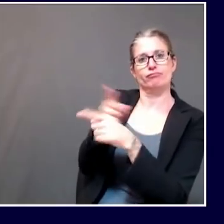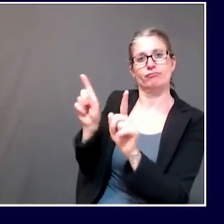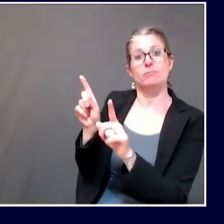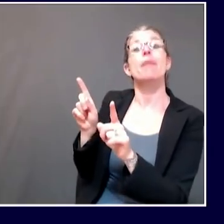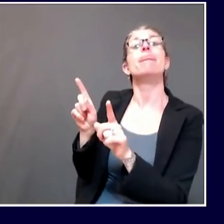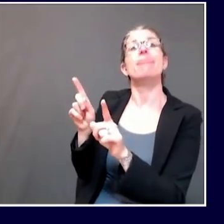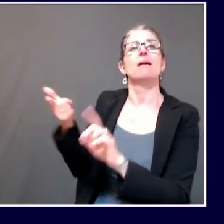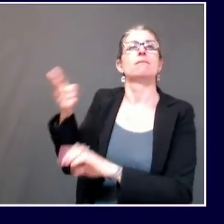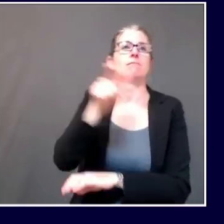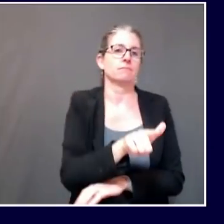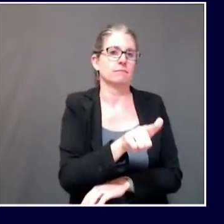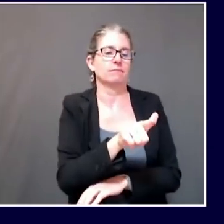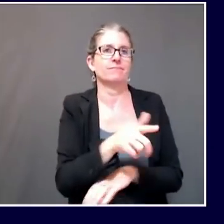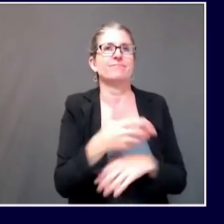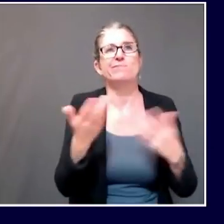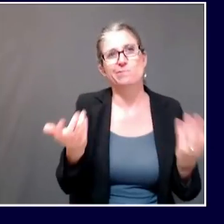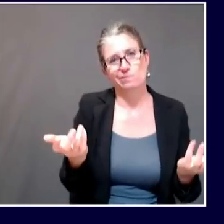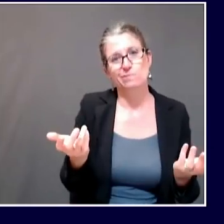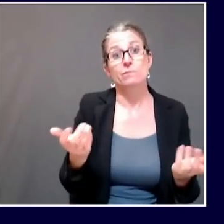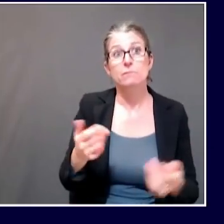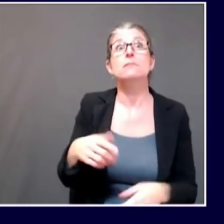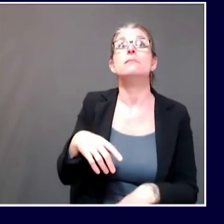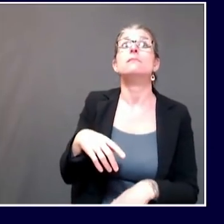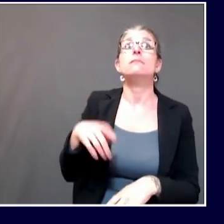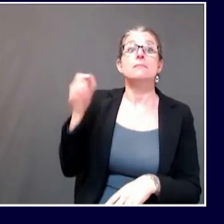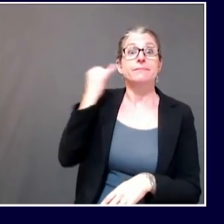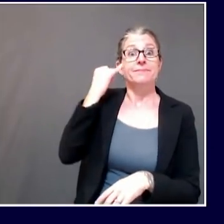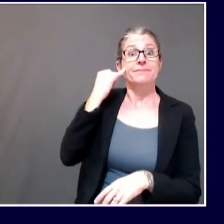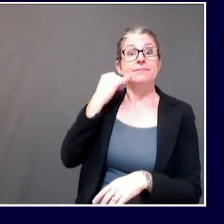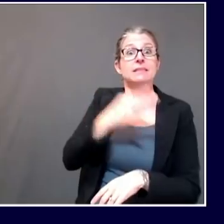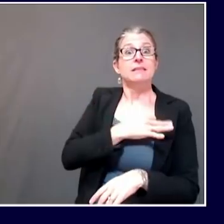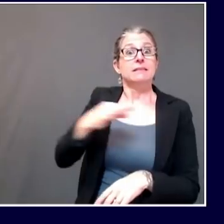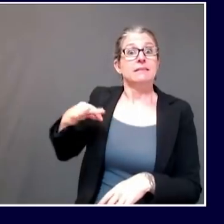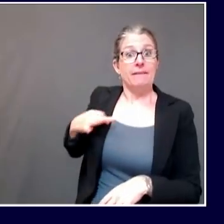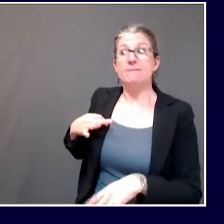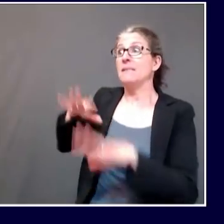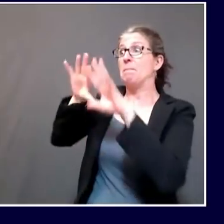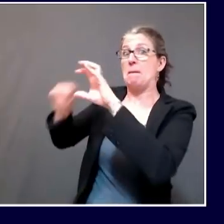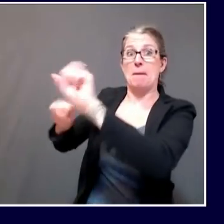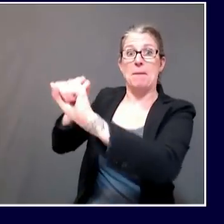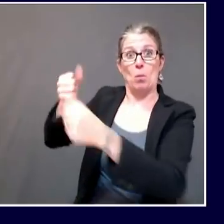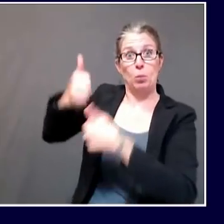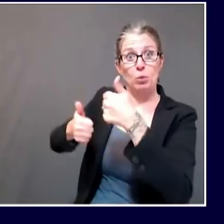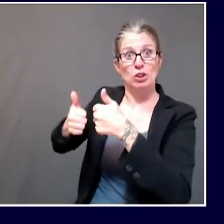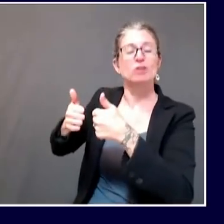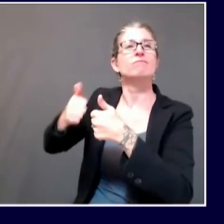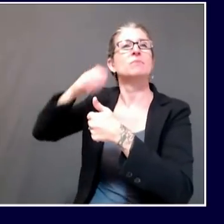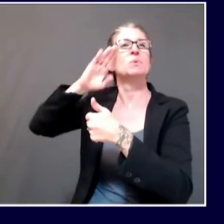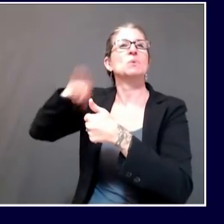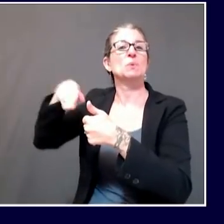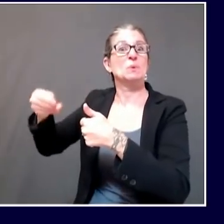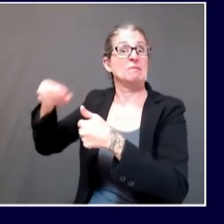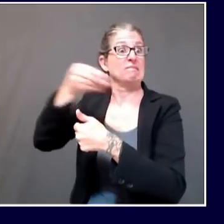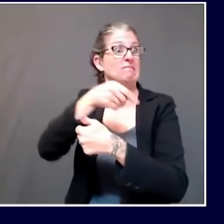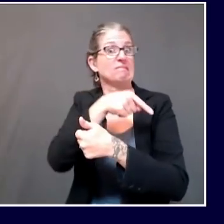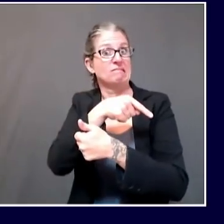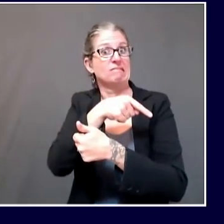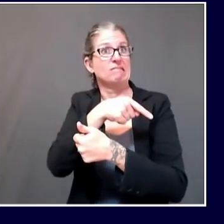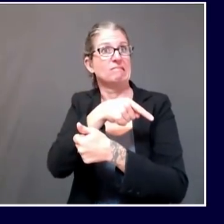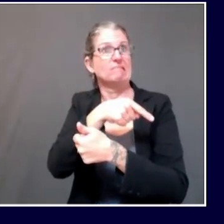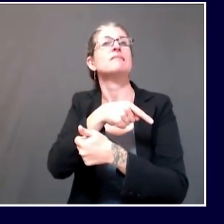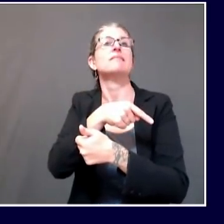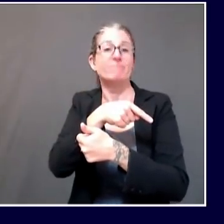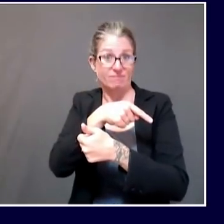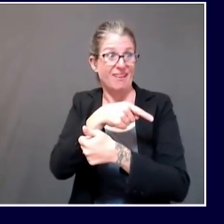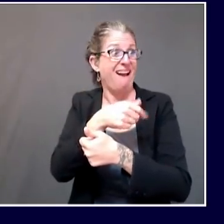The second there's a confirmed case among anyone, we immediately move to testing everybody. But the data from other states, such as Connecticut,